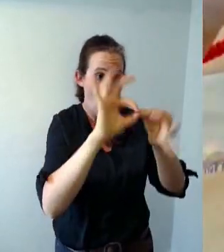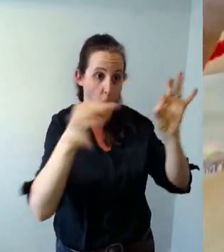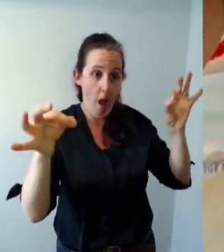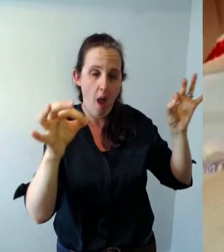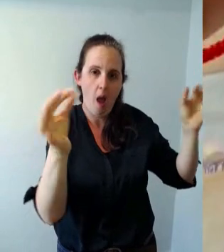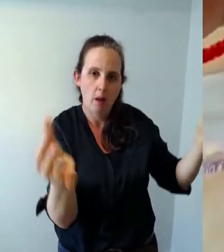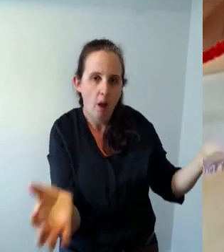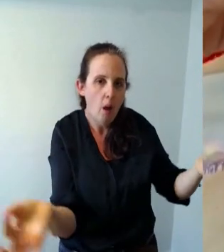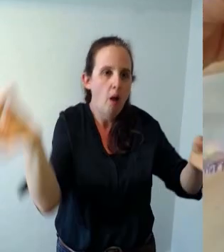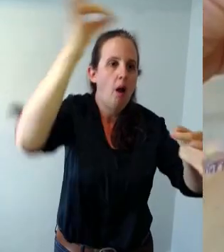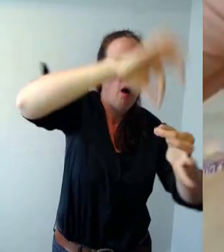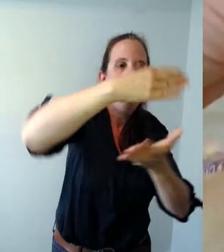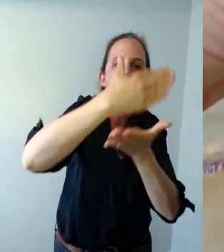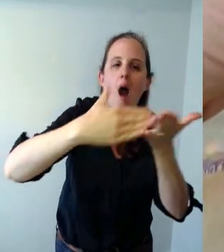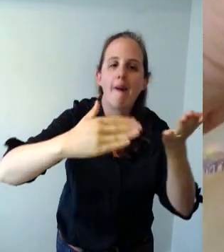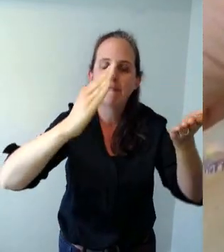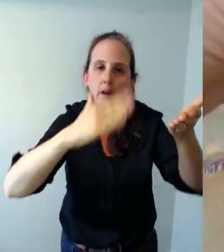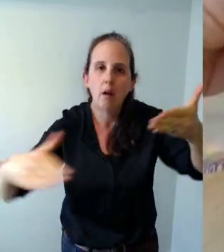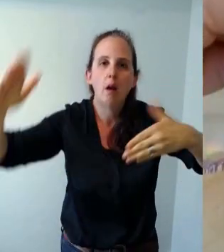is as simple